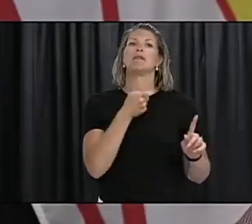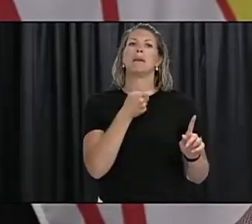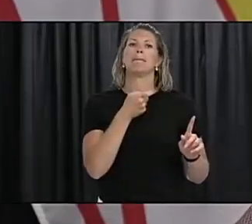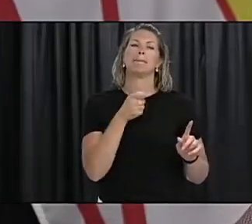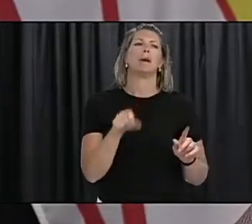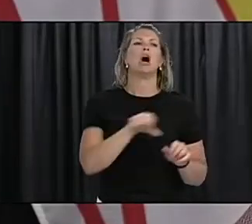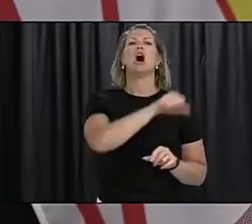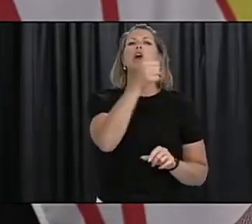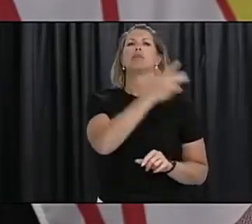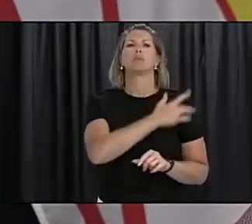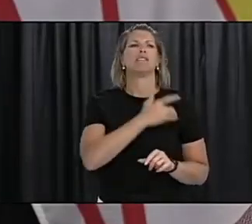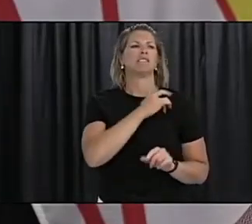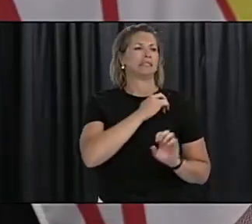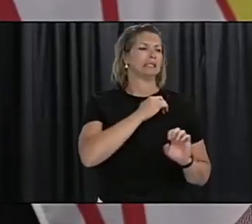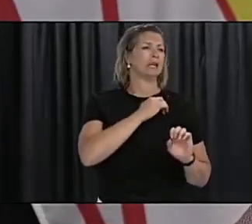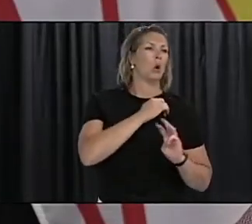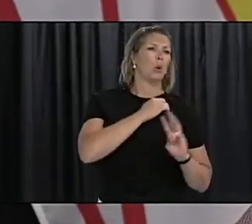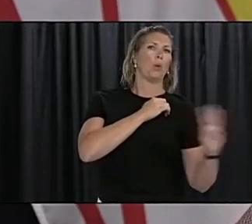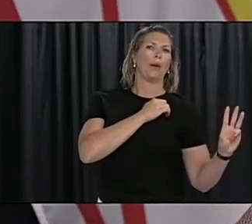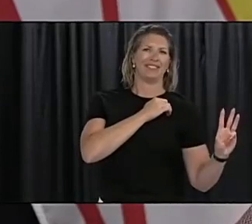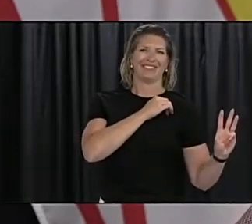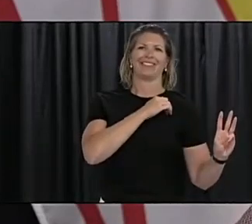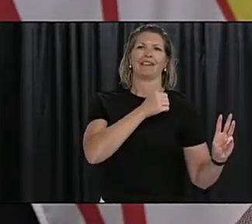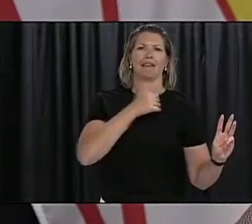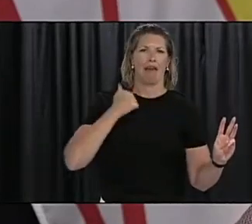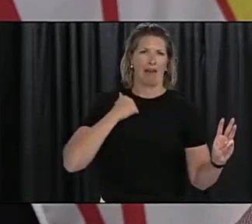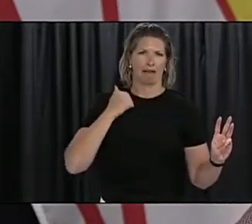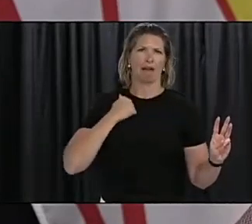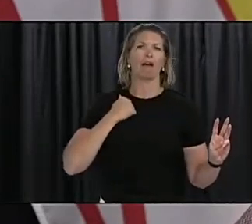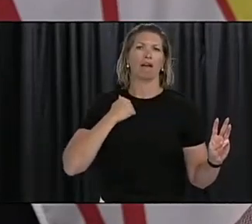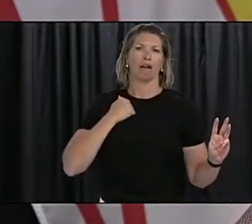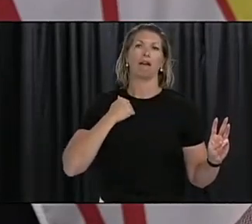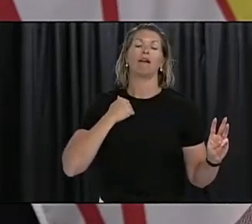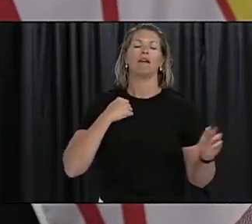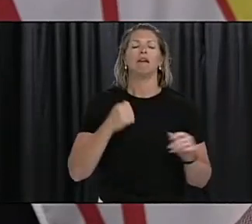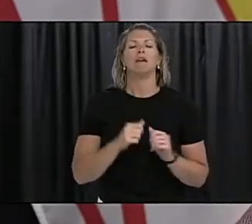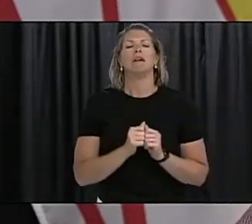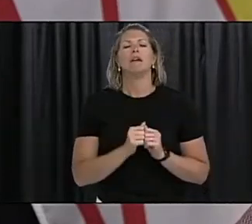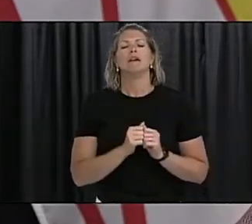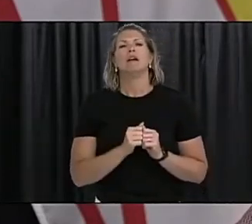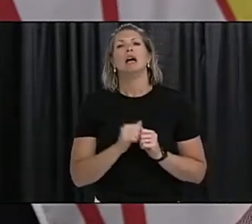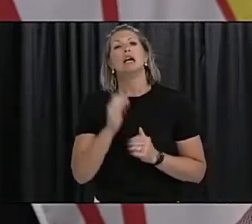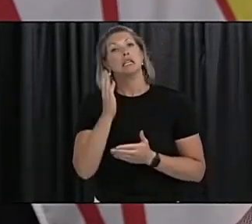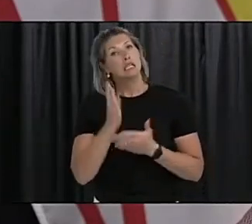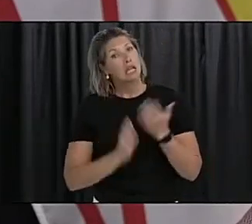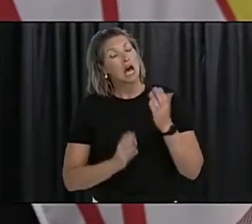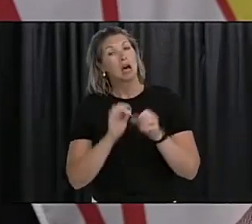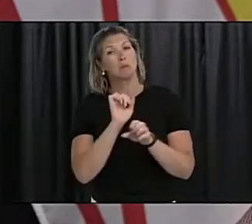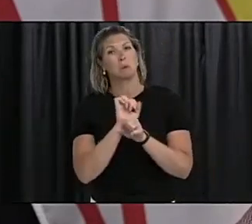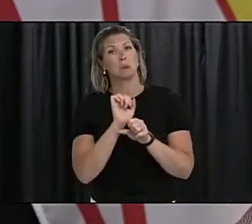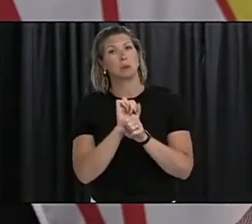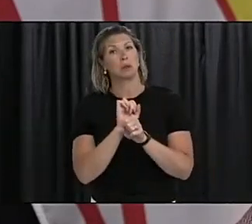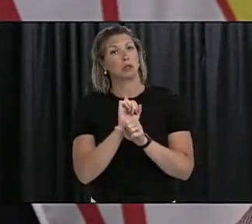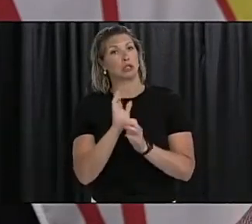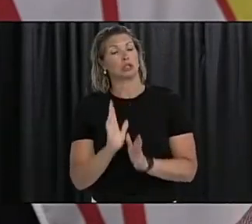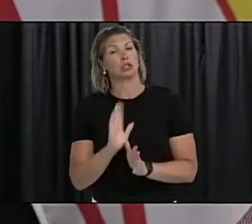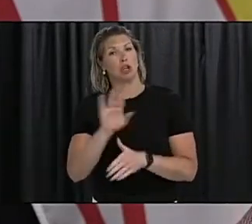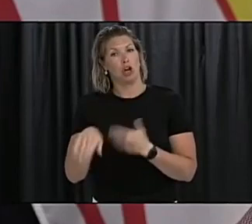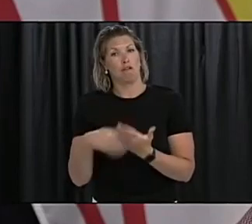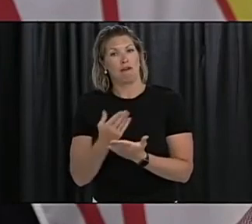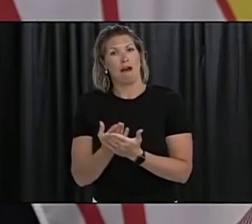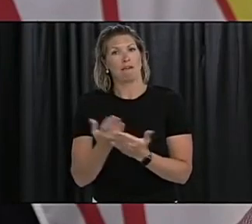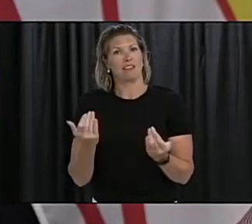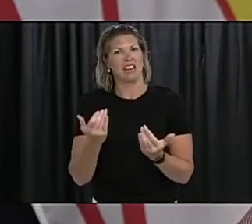Aside from what I've already said, that there are also questions around some workers today coming into the province from the United States.